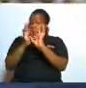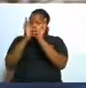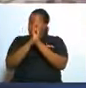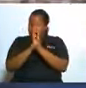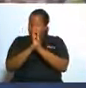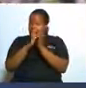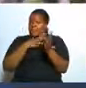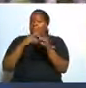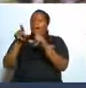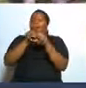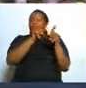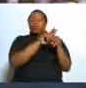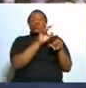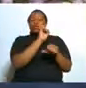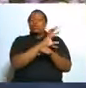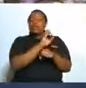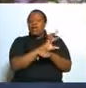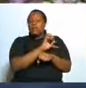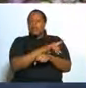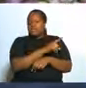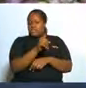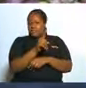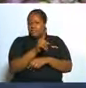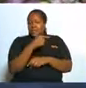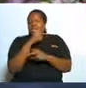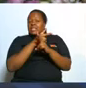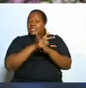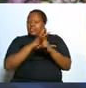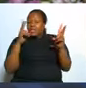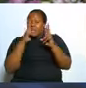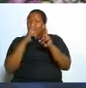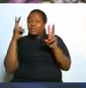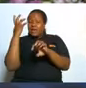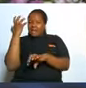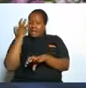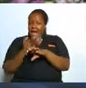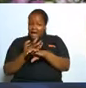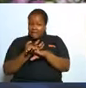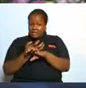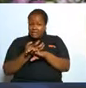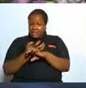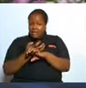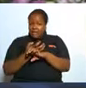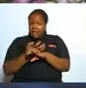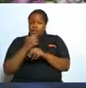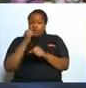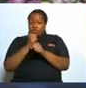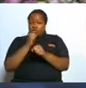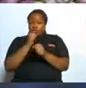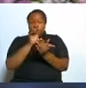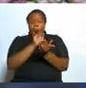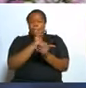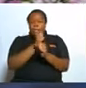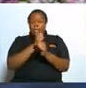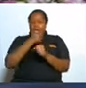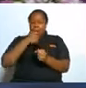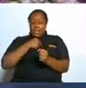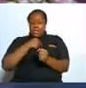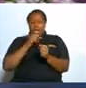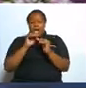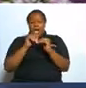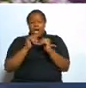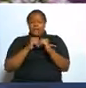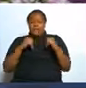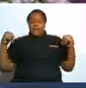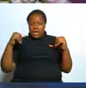psychotherapy it is very hard to keep me away from the power of prayer